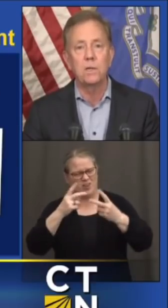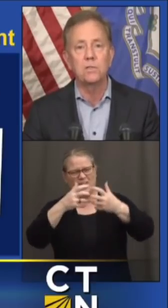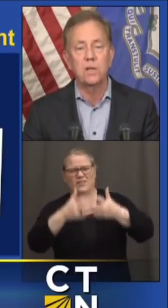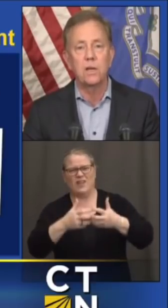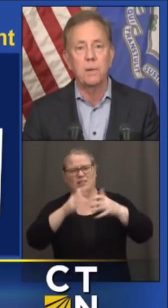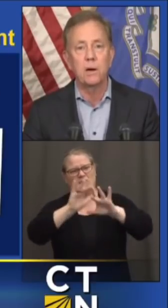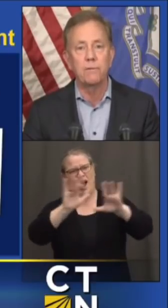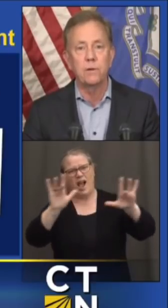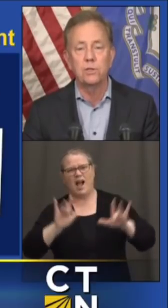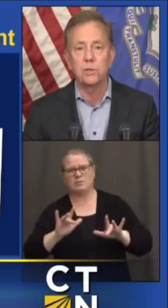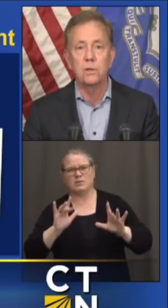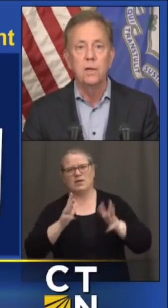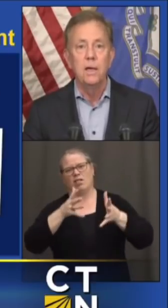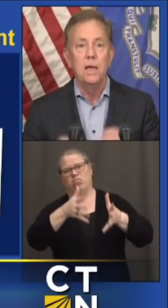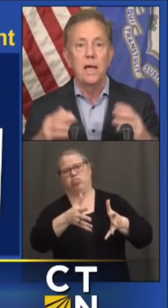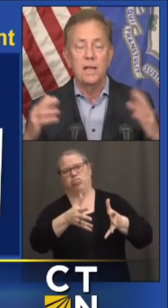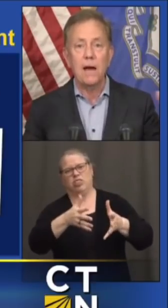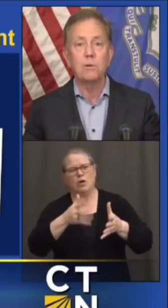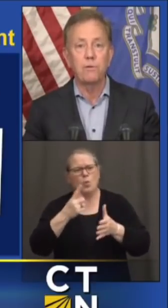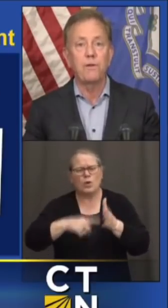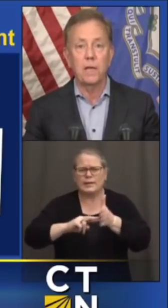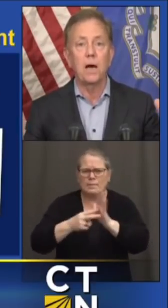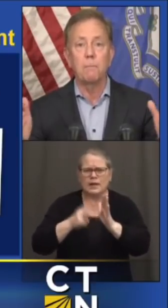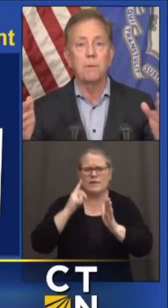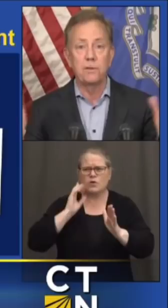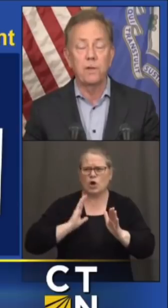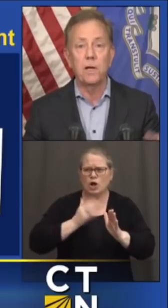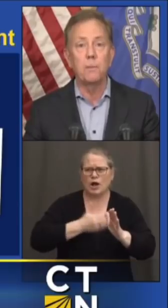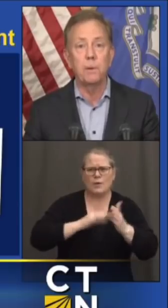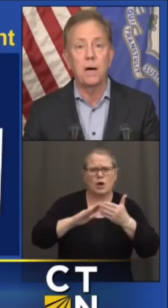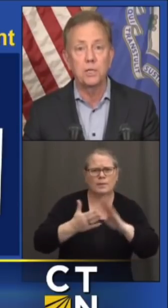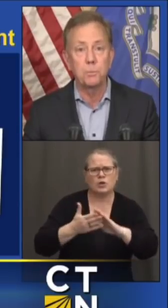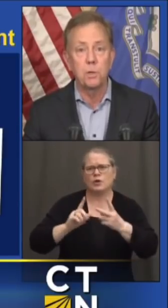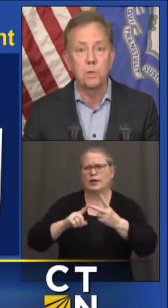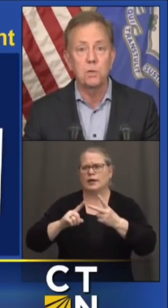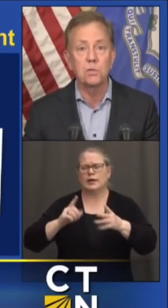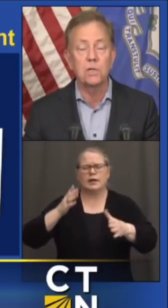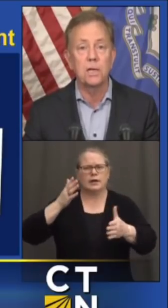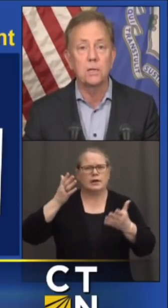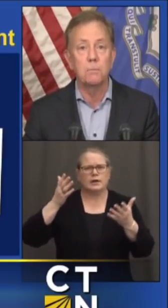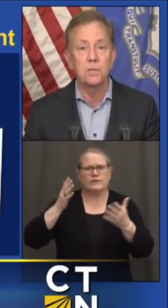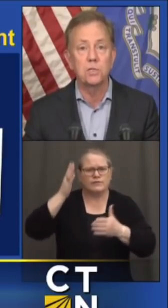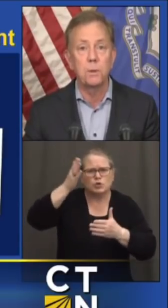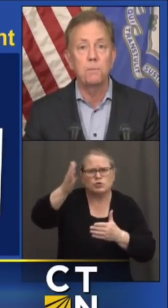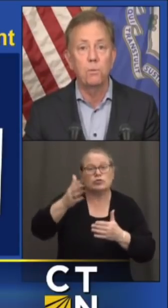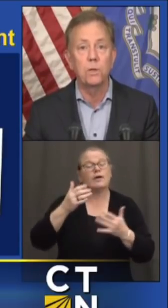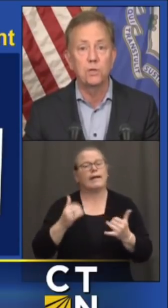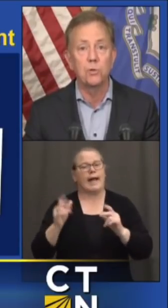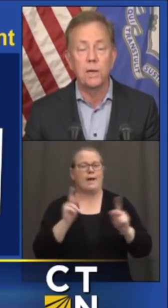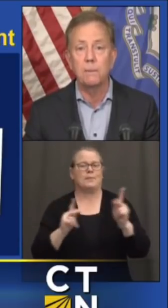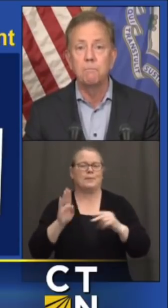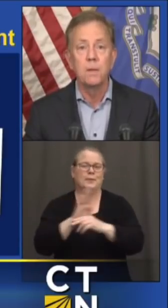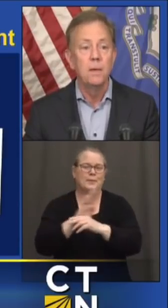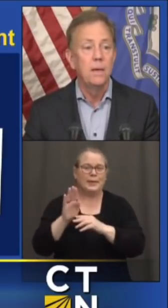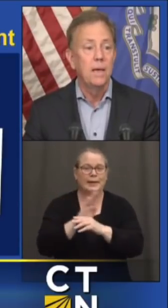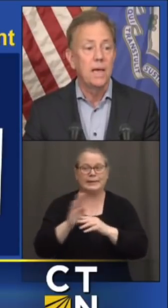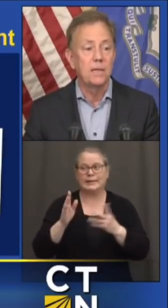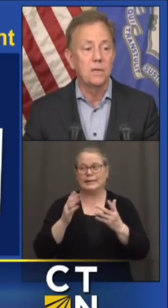did it say about our community? What did it say about our future? And now it's filling up. It's filling up with entrepreneurs and the business people with a